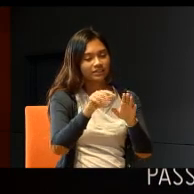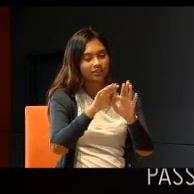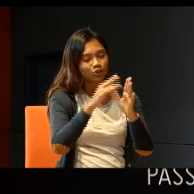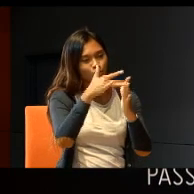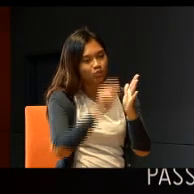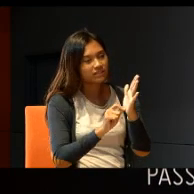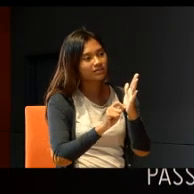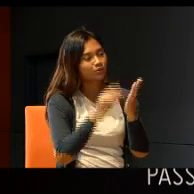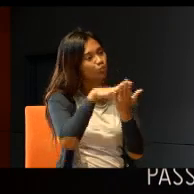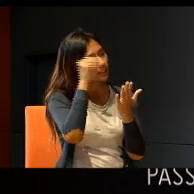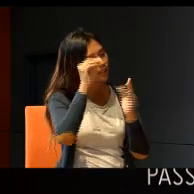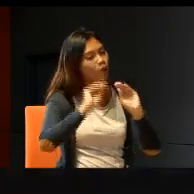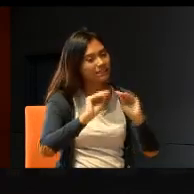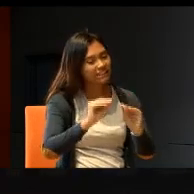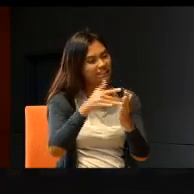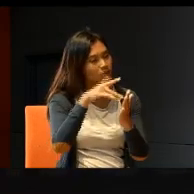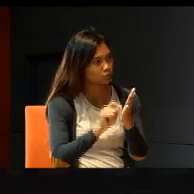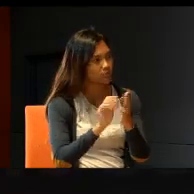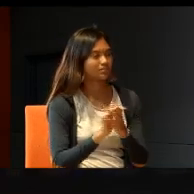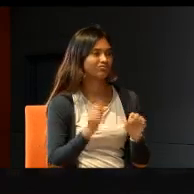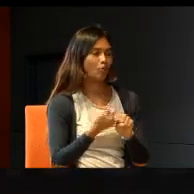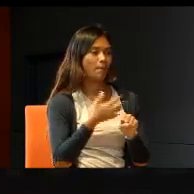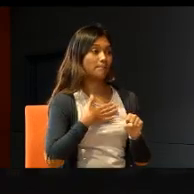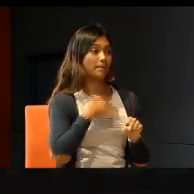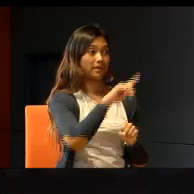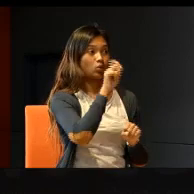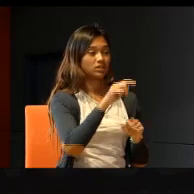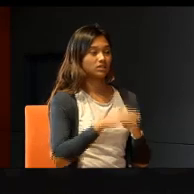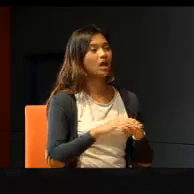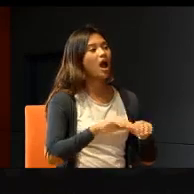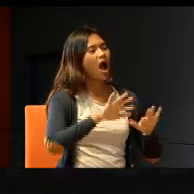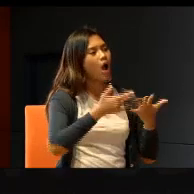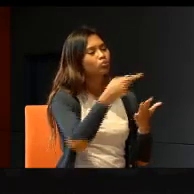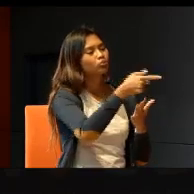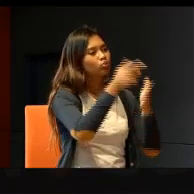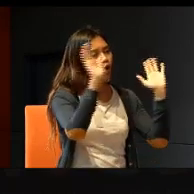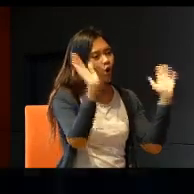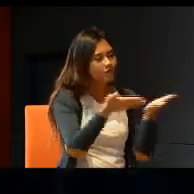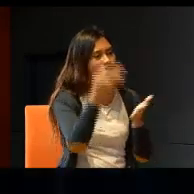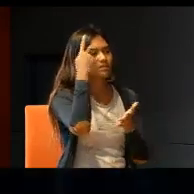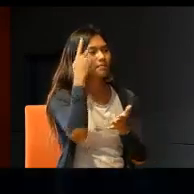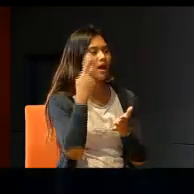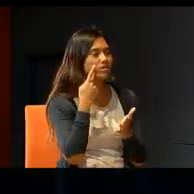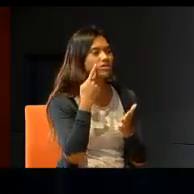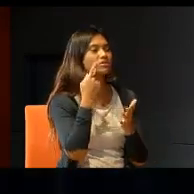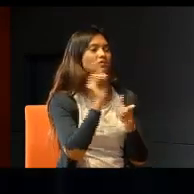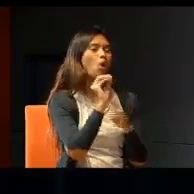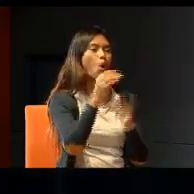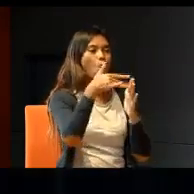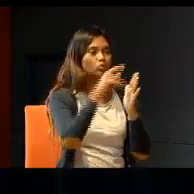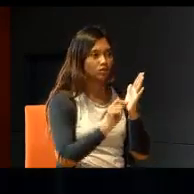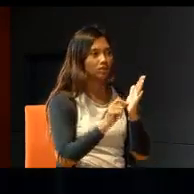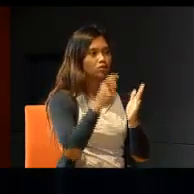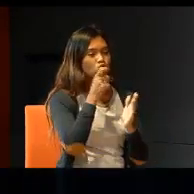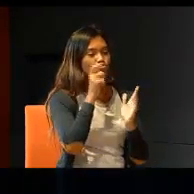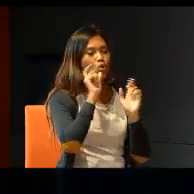now, this is where I'm leading to the question, that how do you convince parents or students to come to your place? That was the